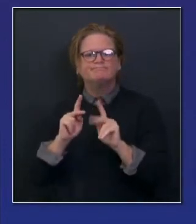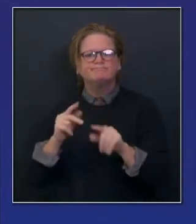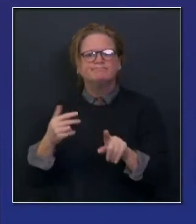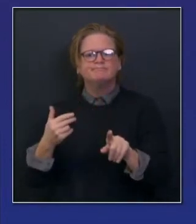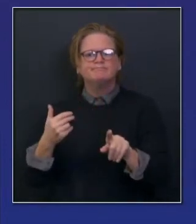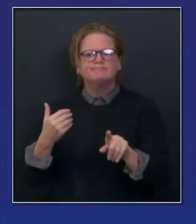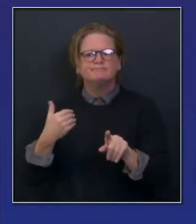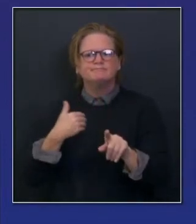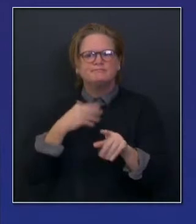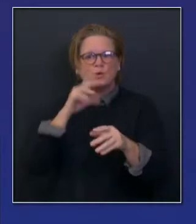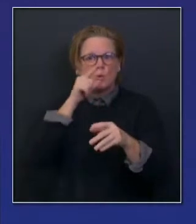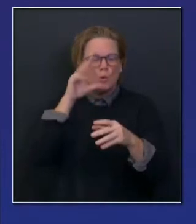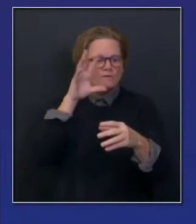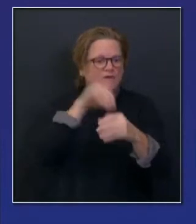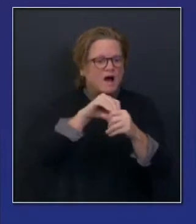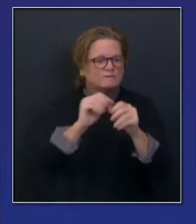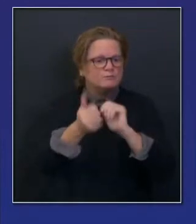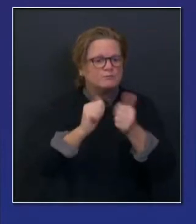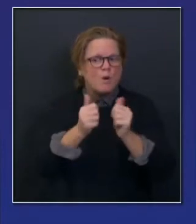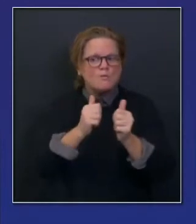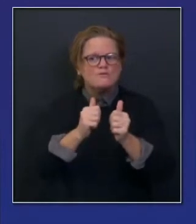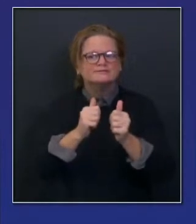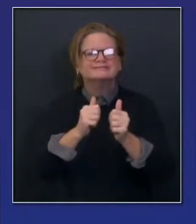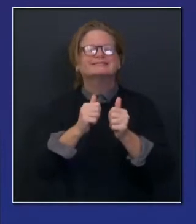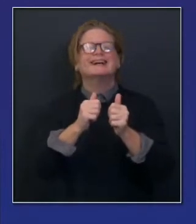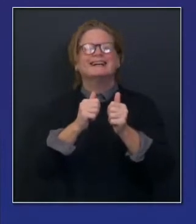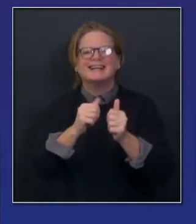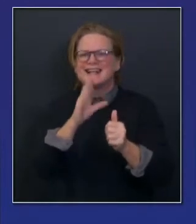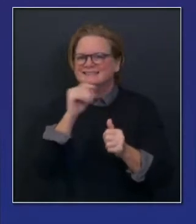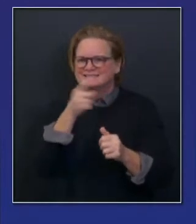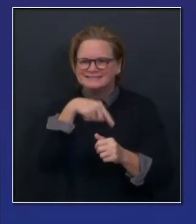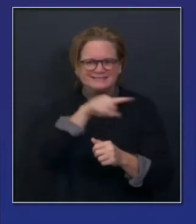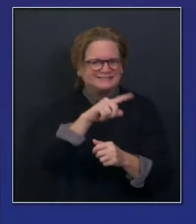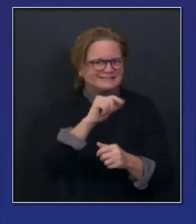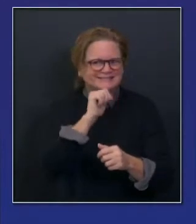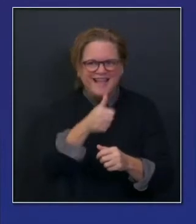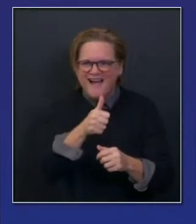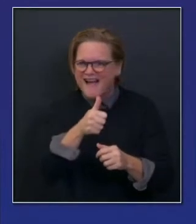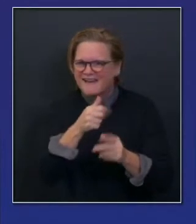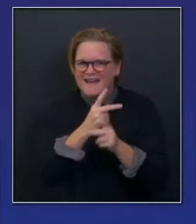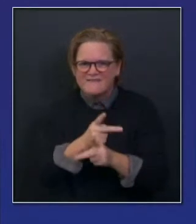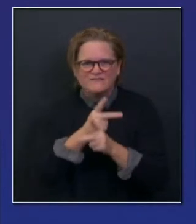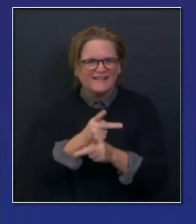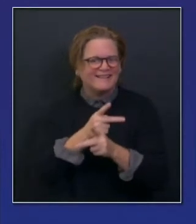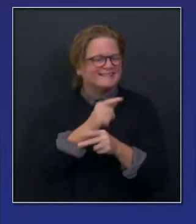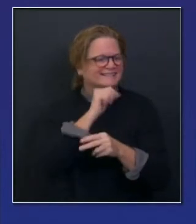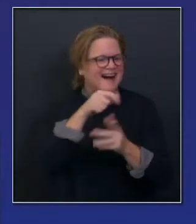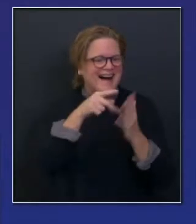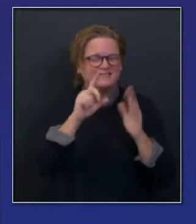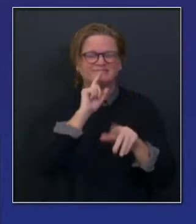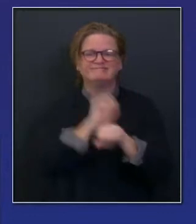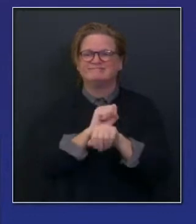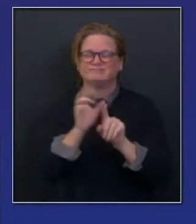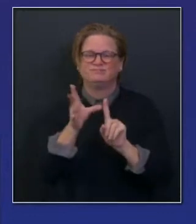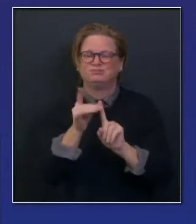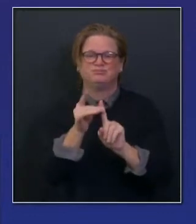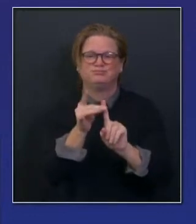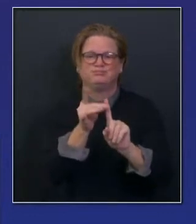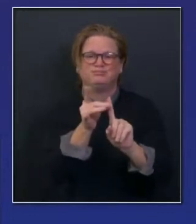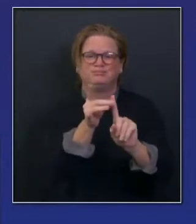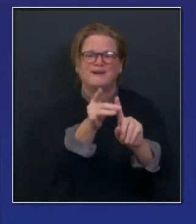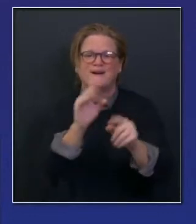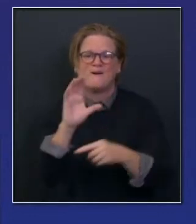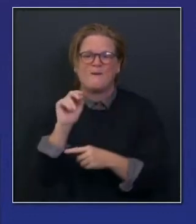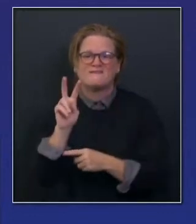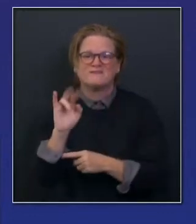the rules. They weren't modifying their activities. They were doing a multi-state tournament in the middle of this pandemic. And they quite literally